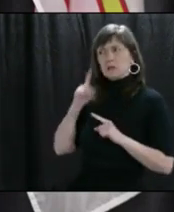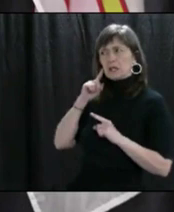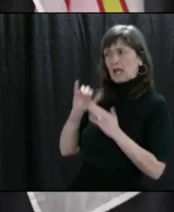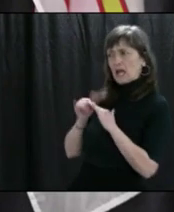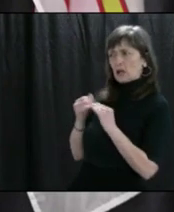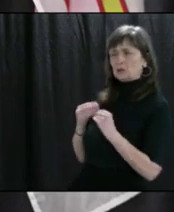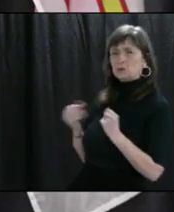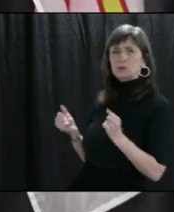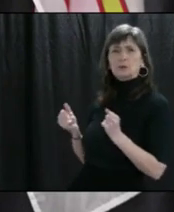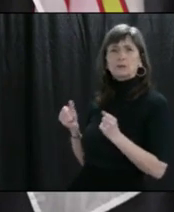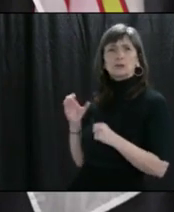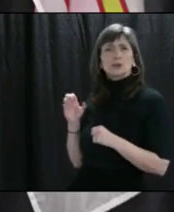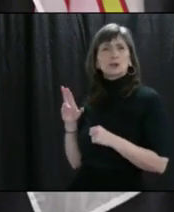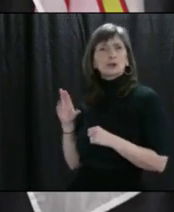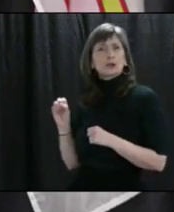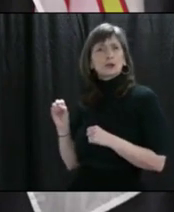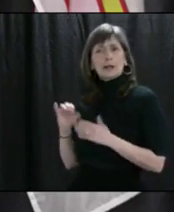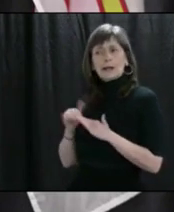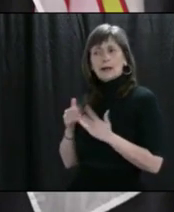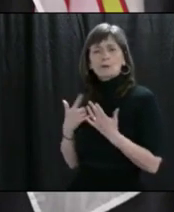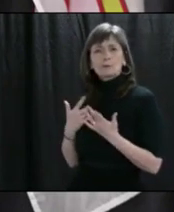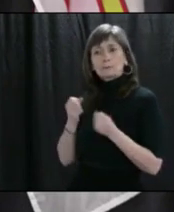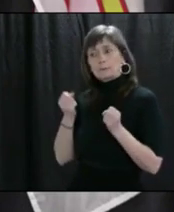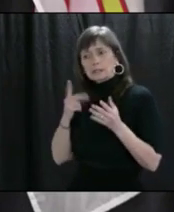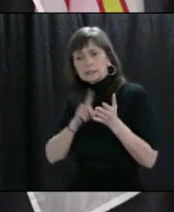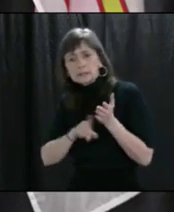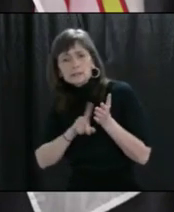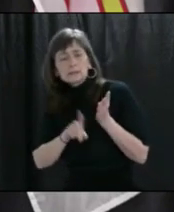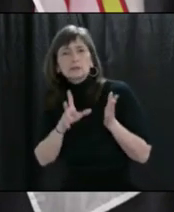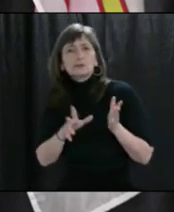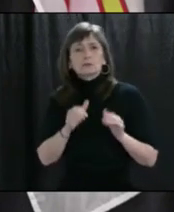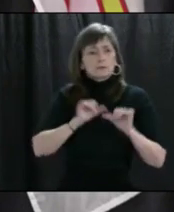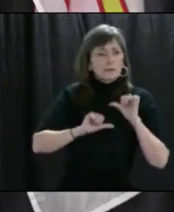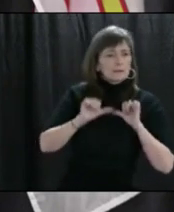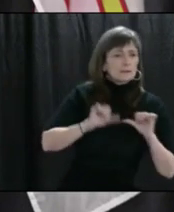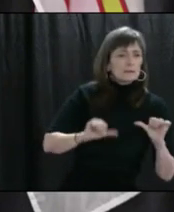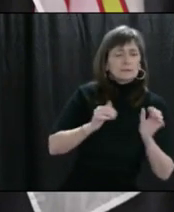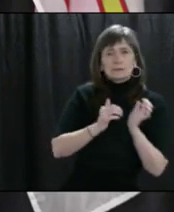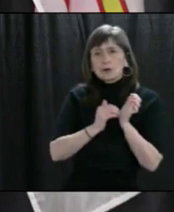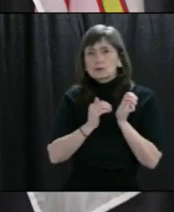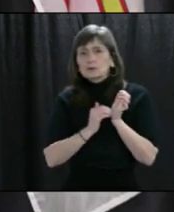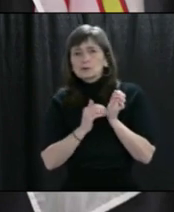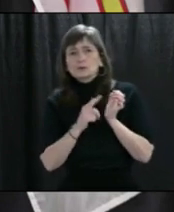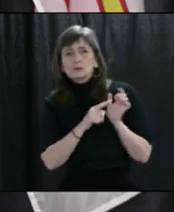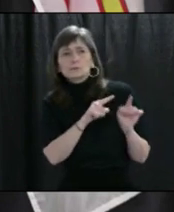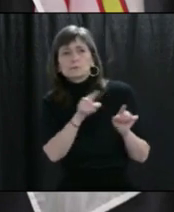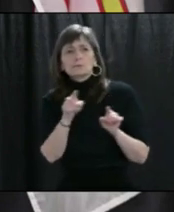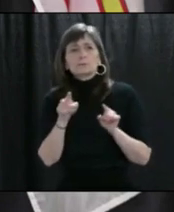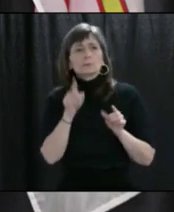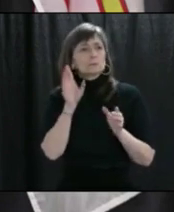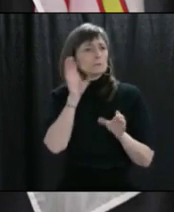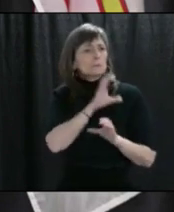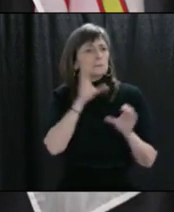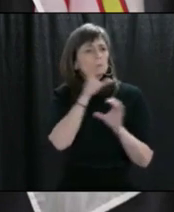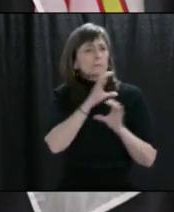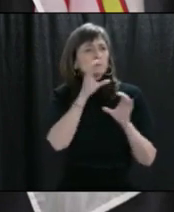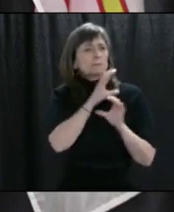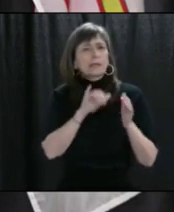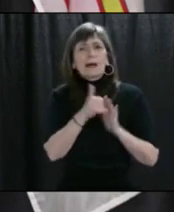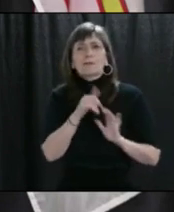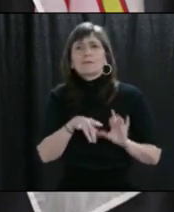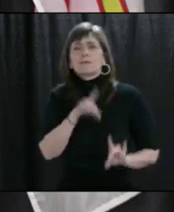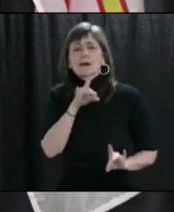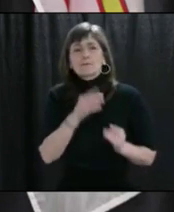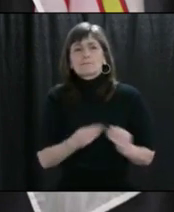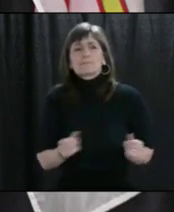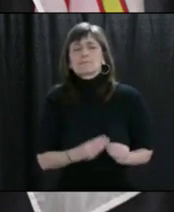We've seen researchers, we've seen physicians, healthcare workers, and others search for cures of diseases that